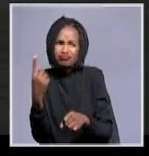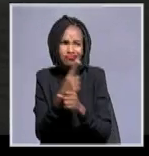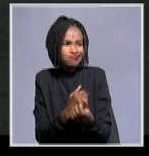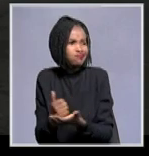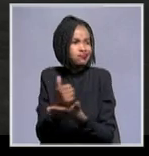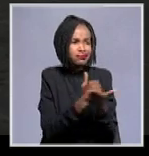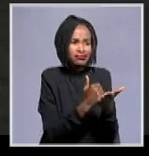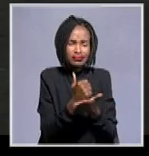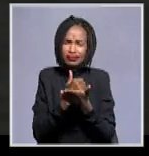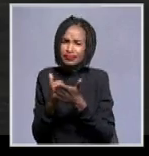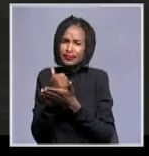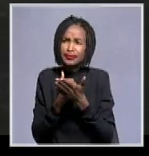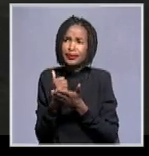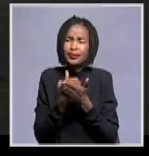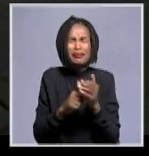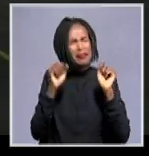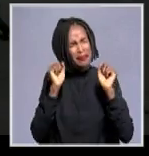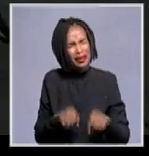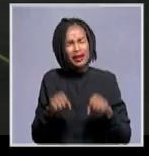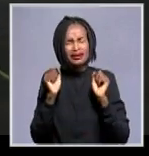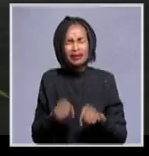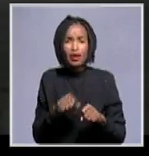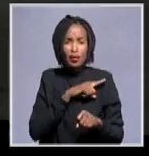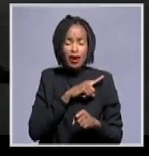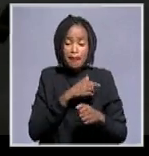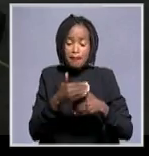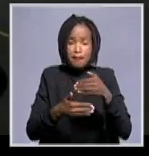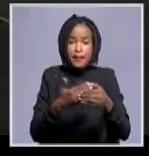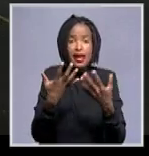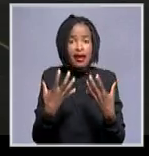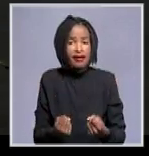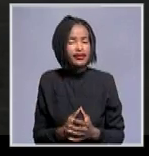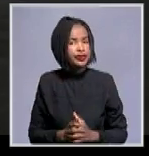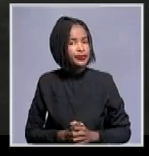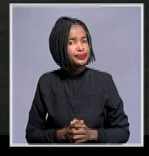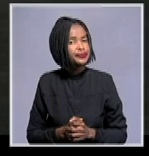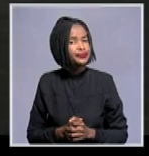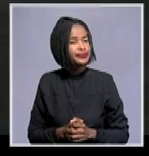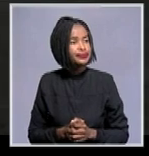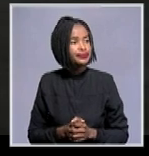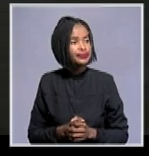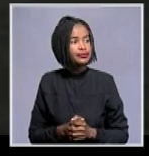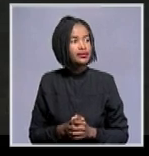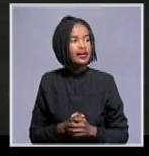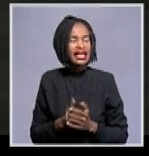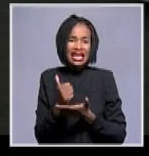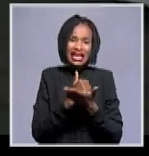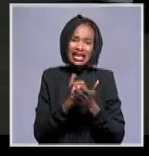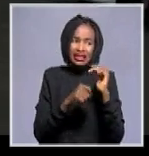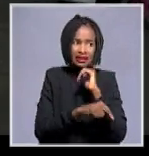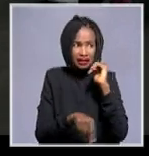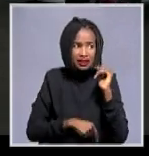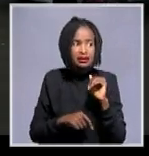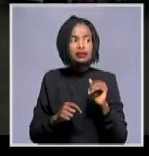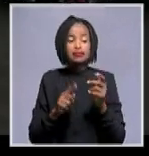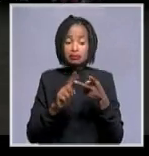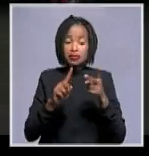create this culture of clean cleanliness in in order to ensure that you know we have not just a clean nation by the Yalta nation also and